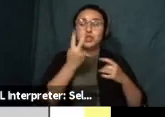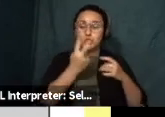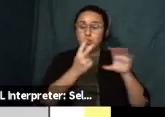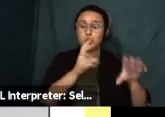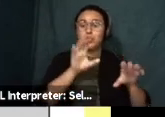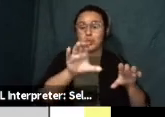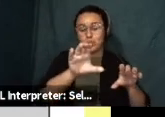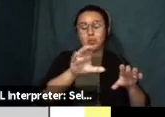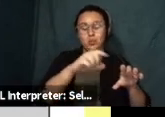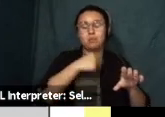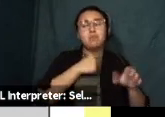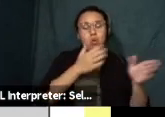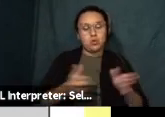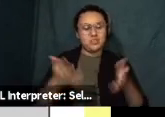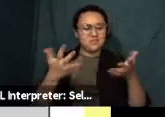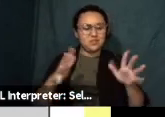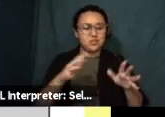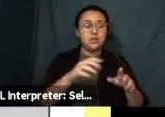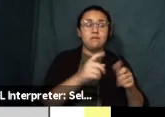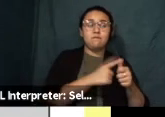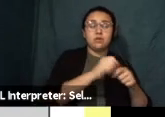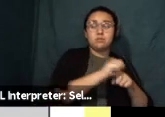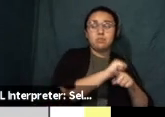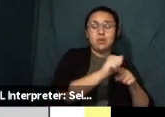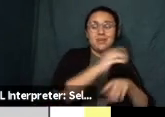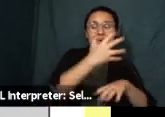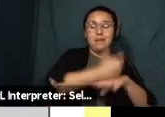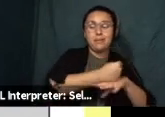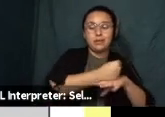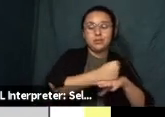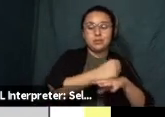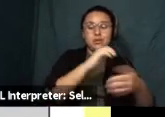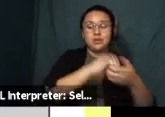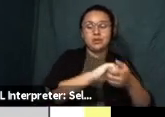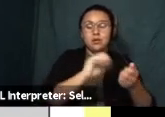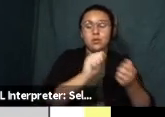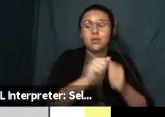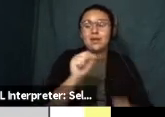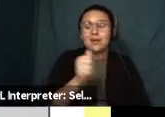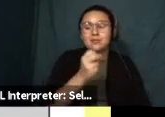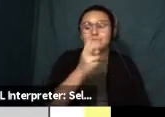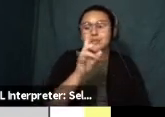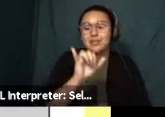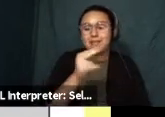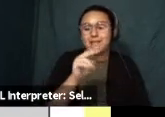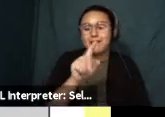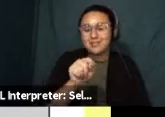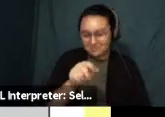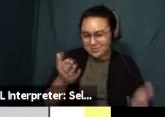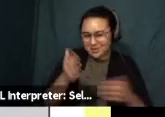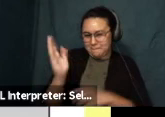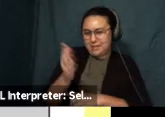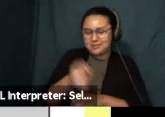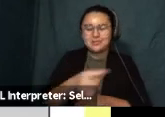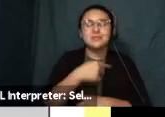first one practicing abolition which was actually done in collaboration with Ashley Hunt uh for this event I did facilitate a conversation